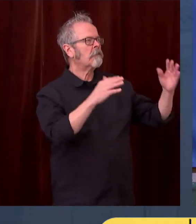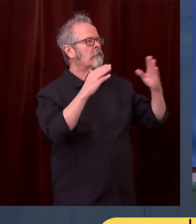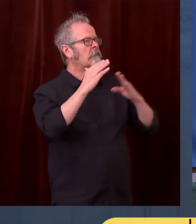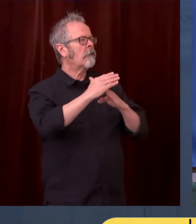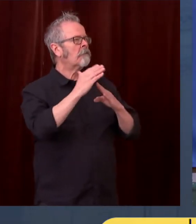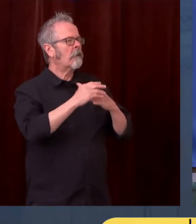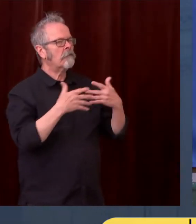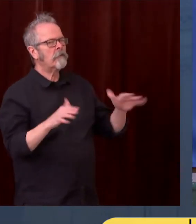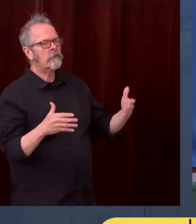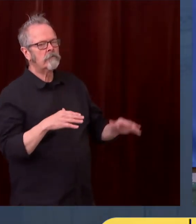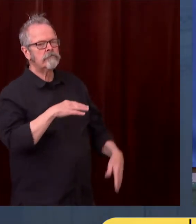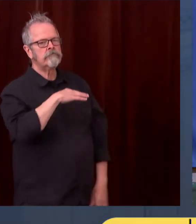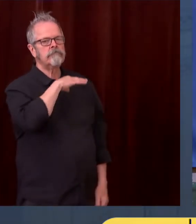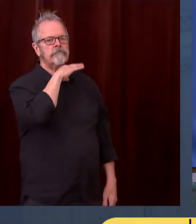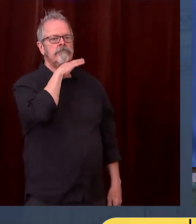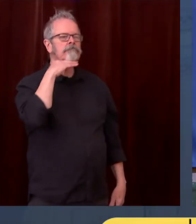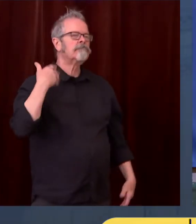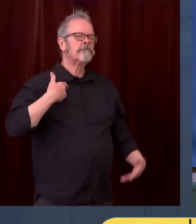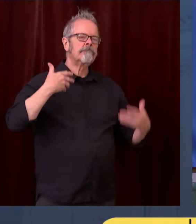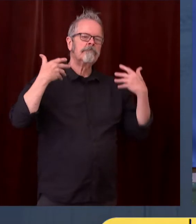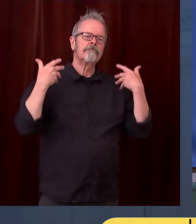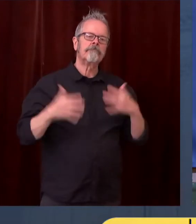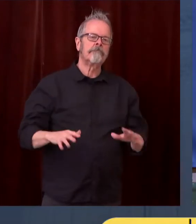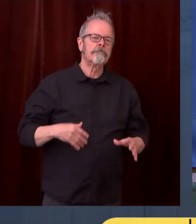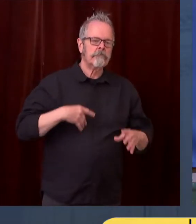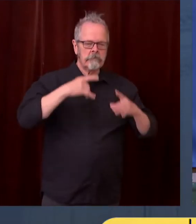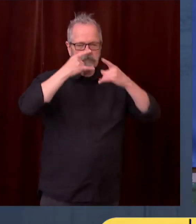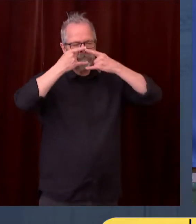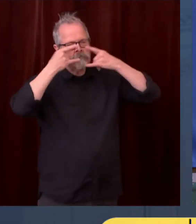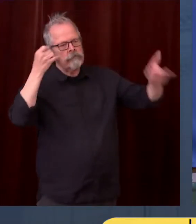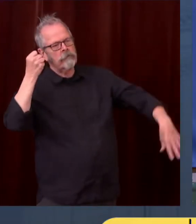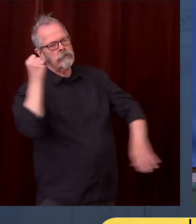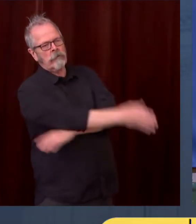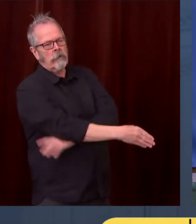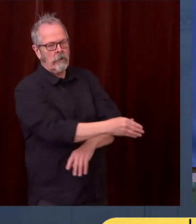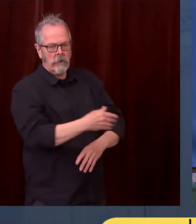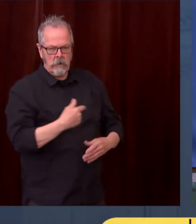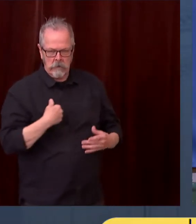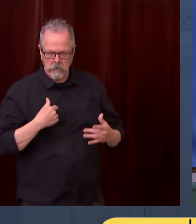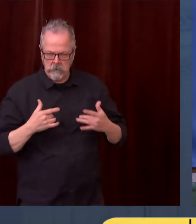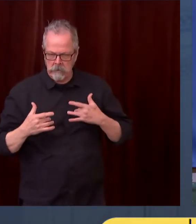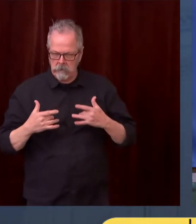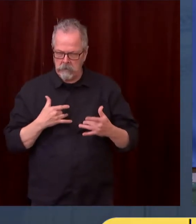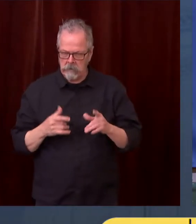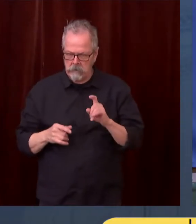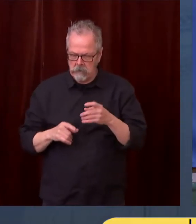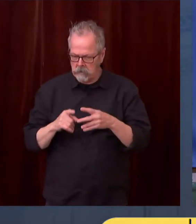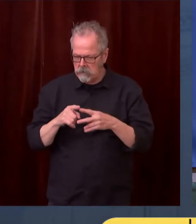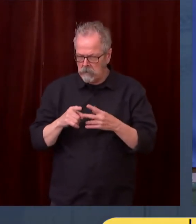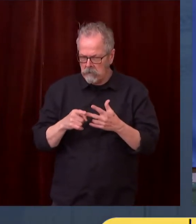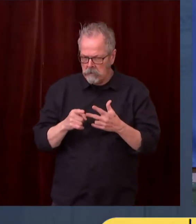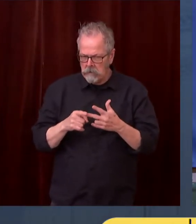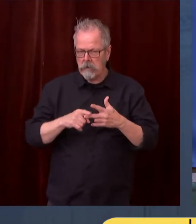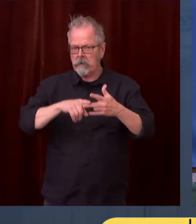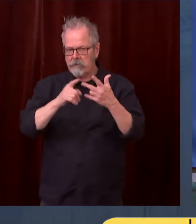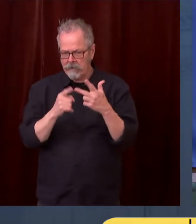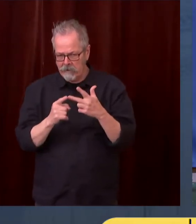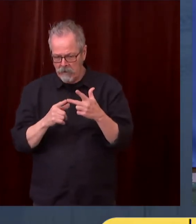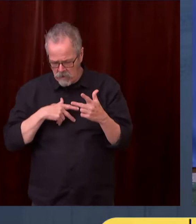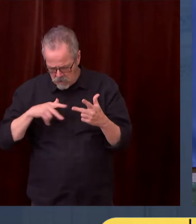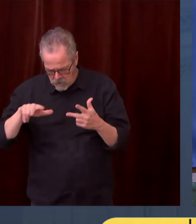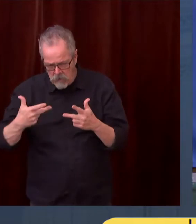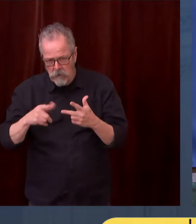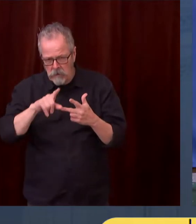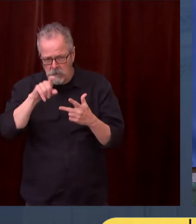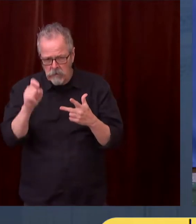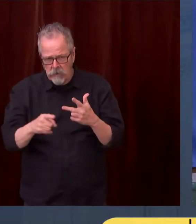transport unaccompanied children from the southern border to sites here to help relieve overcrowding down there? And have you talked to anyone in the federal government